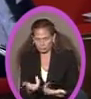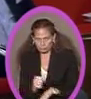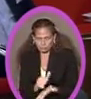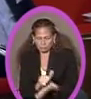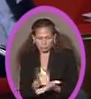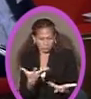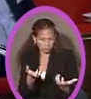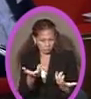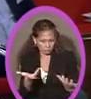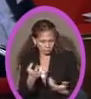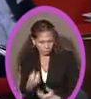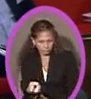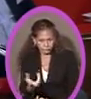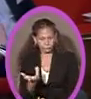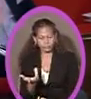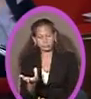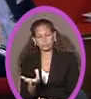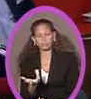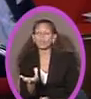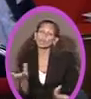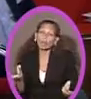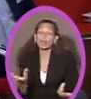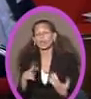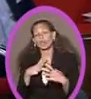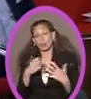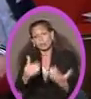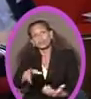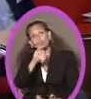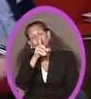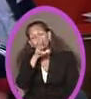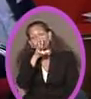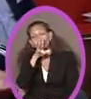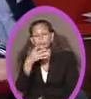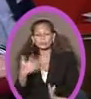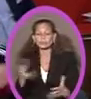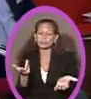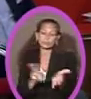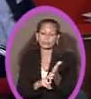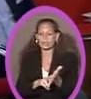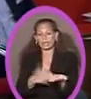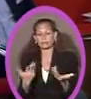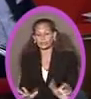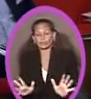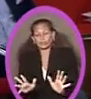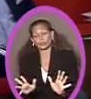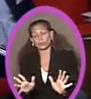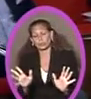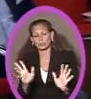Beto. I would like to speak. Okay, that's For reference, since you've already signed the contract.